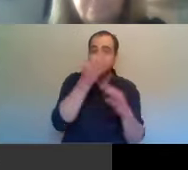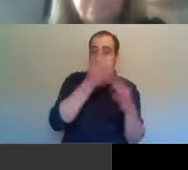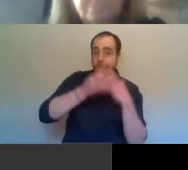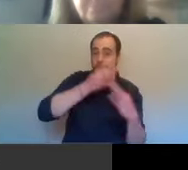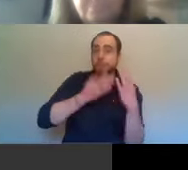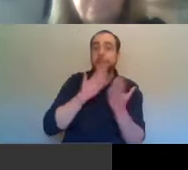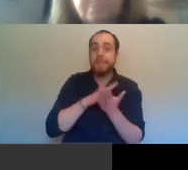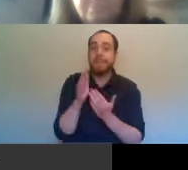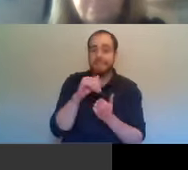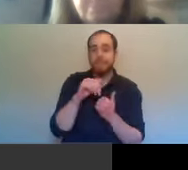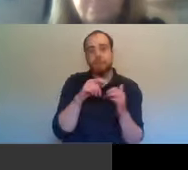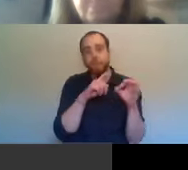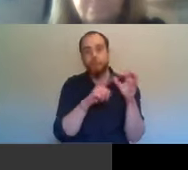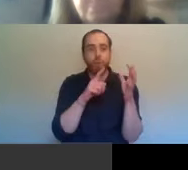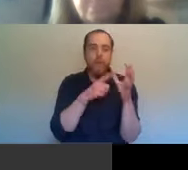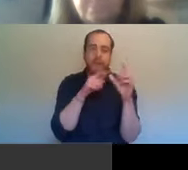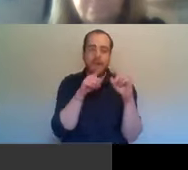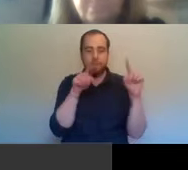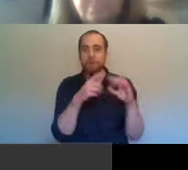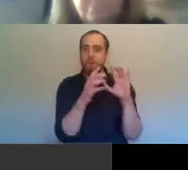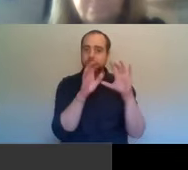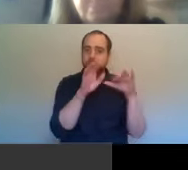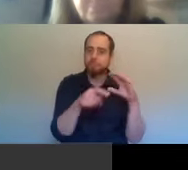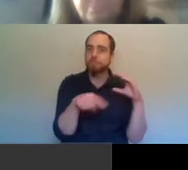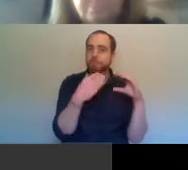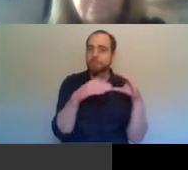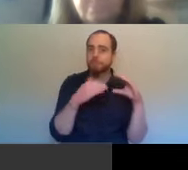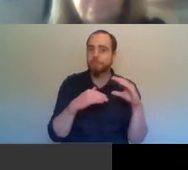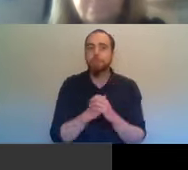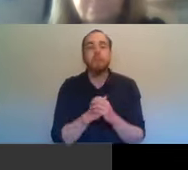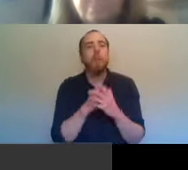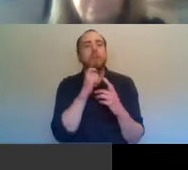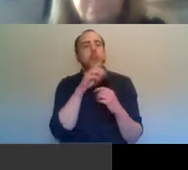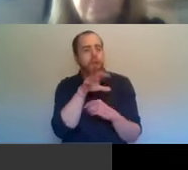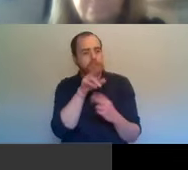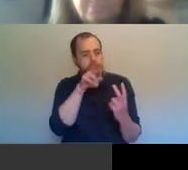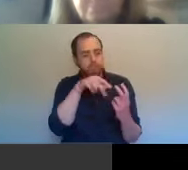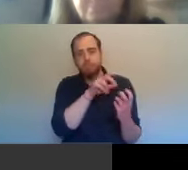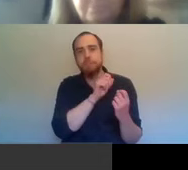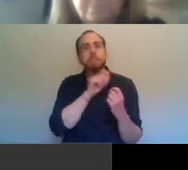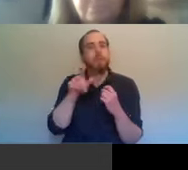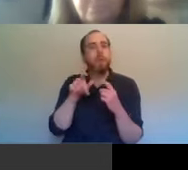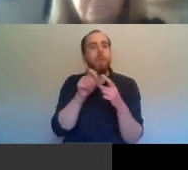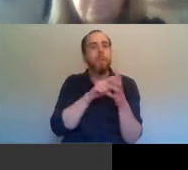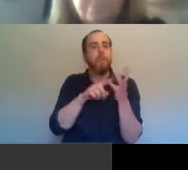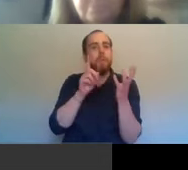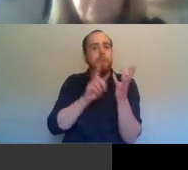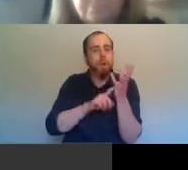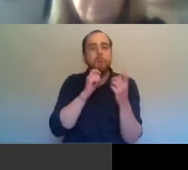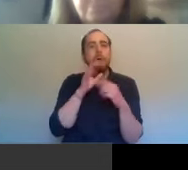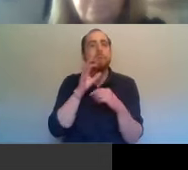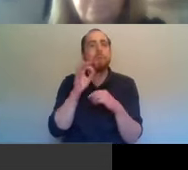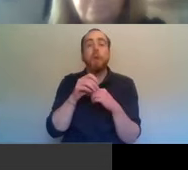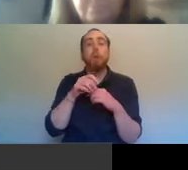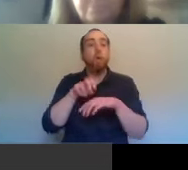see, Thomas, think I'll give you this one. Um, and then maybe Paul, if you want to comment on at all, but on as well, but has Irish unionism as an